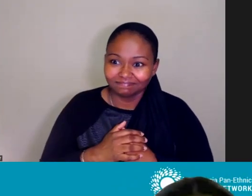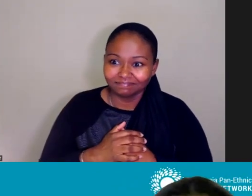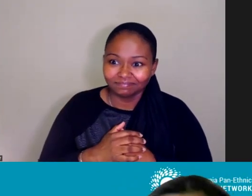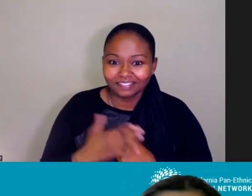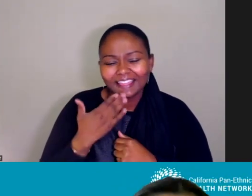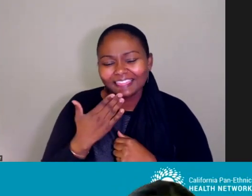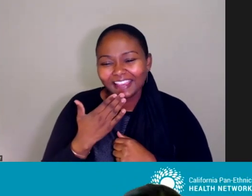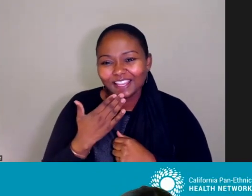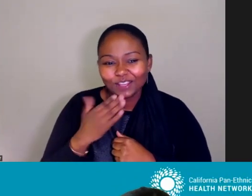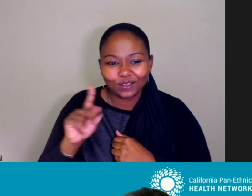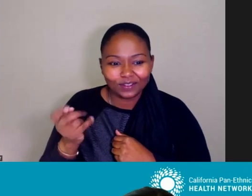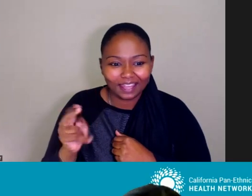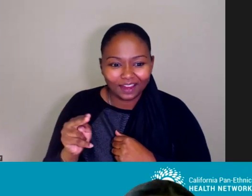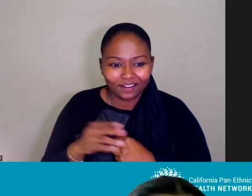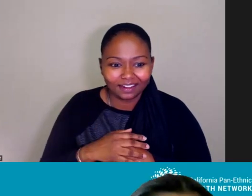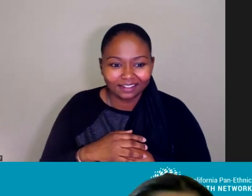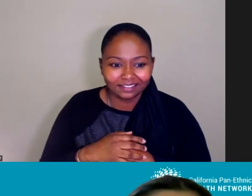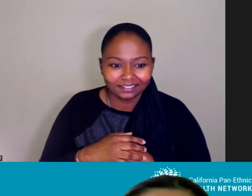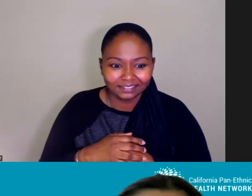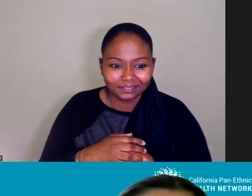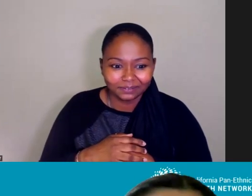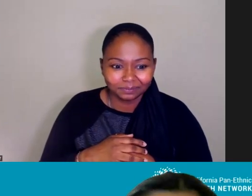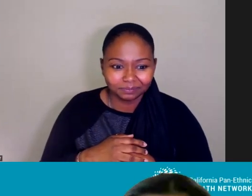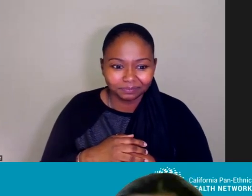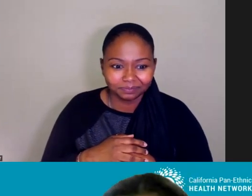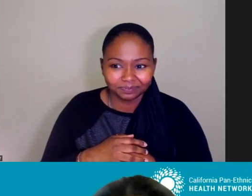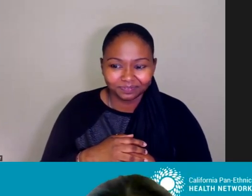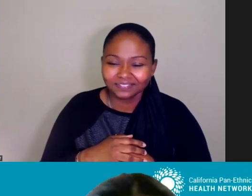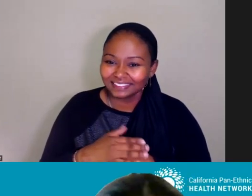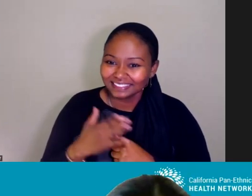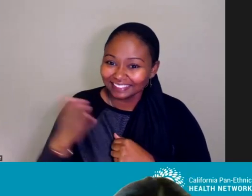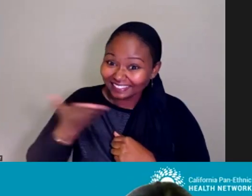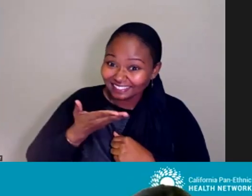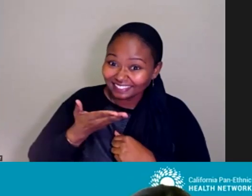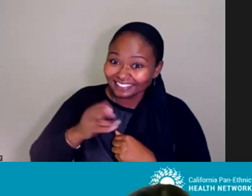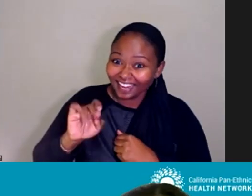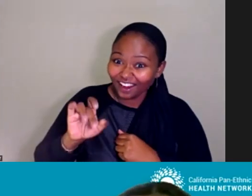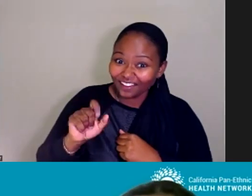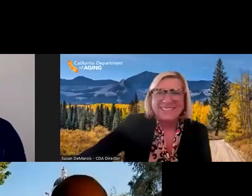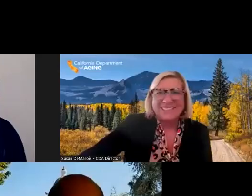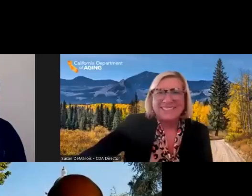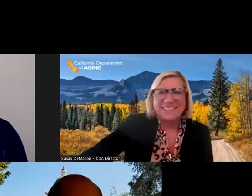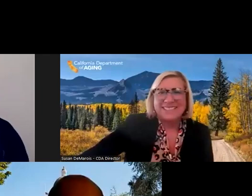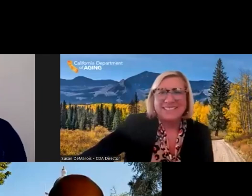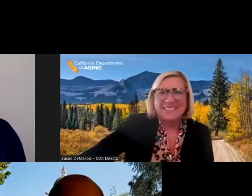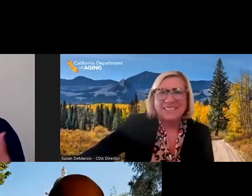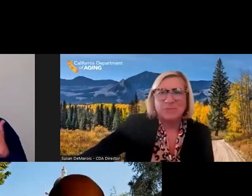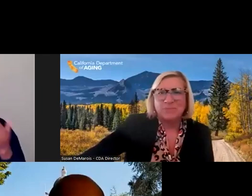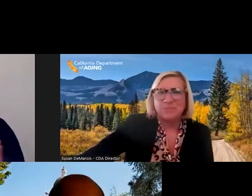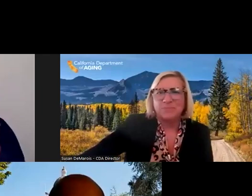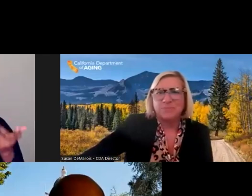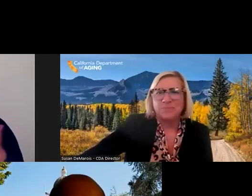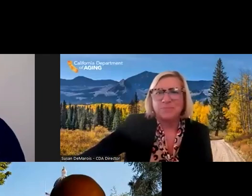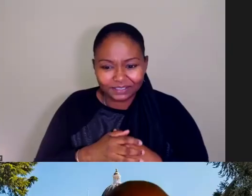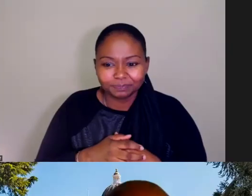Thank you so much, Karen. so happy to indulge our new member, Eric Harris. Please, Eric. Thank you so much, Karen. And I